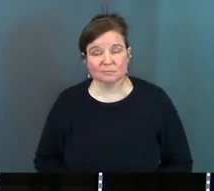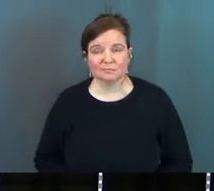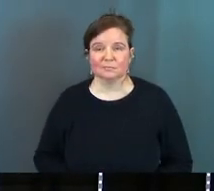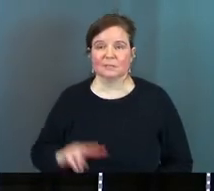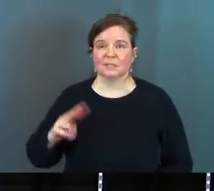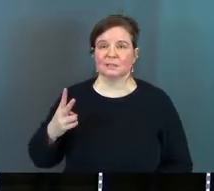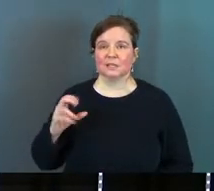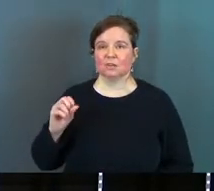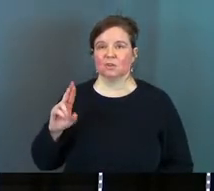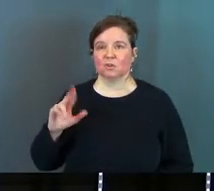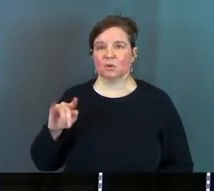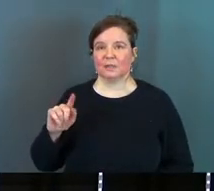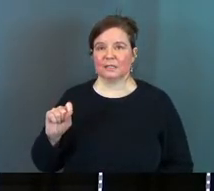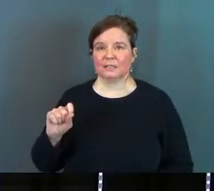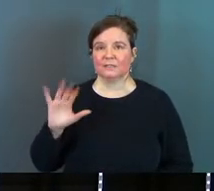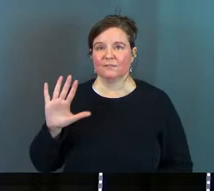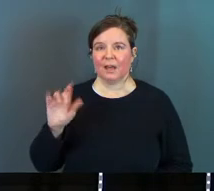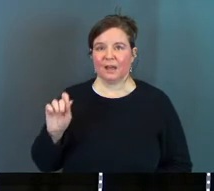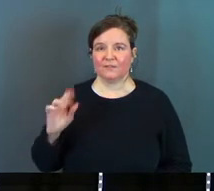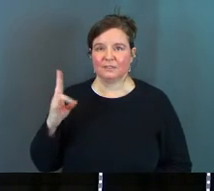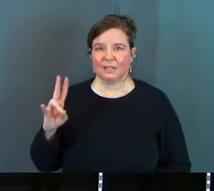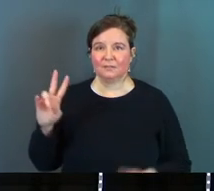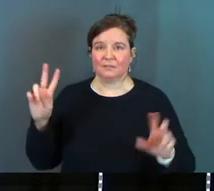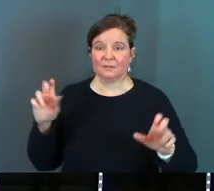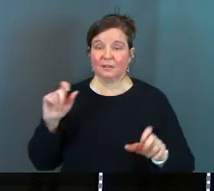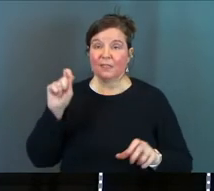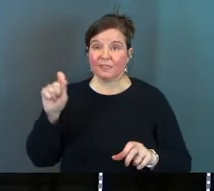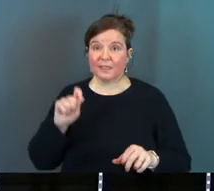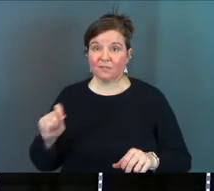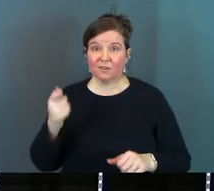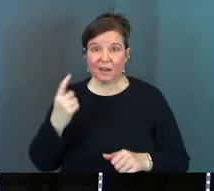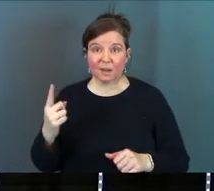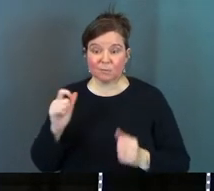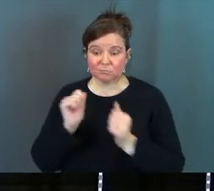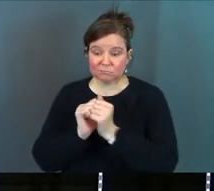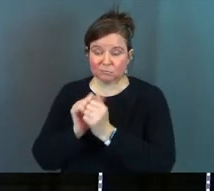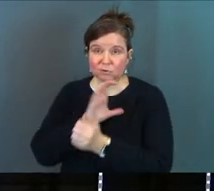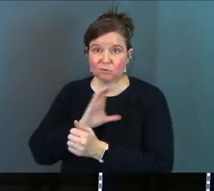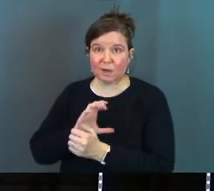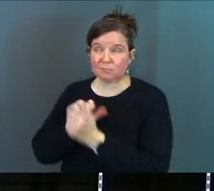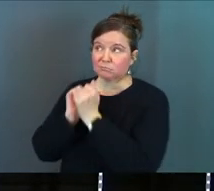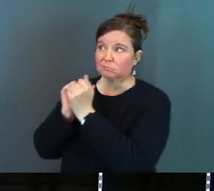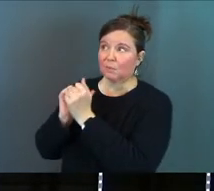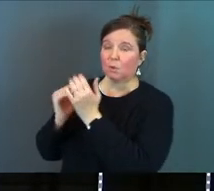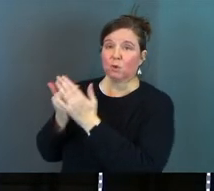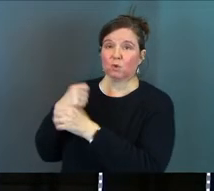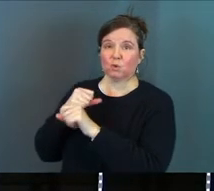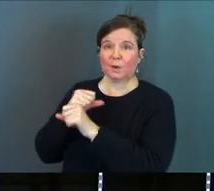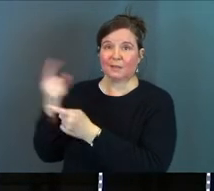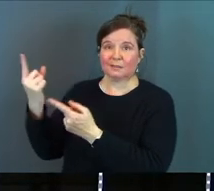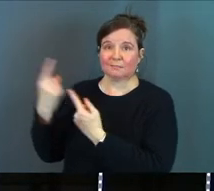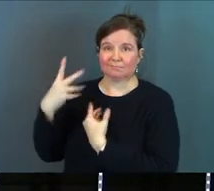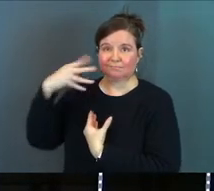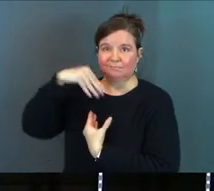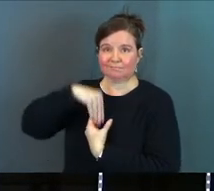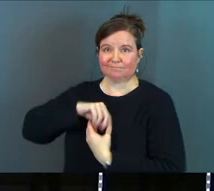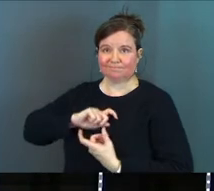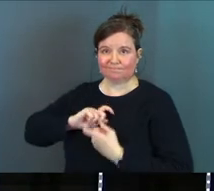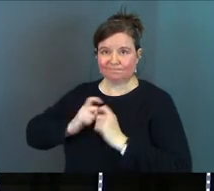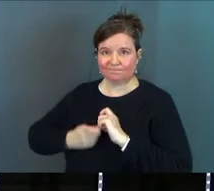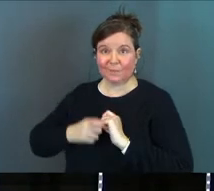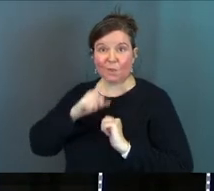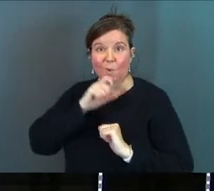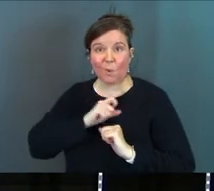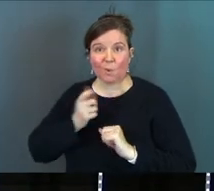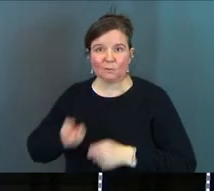2nd Corinthians 5 17 says therefore if anyone is in Christ the new creation has come the